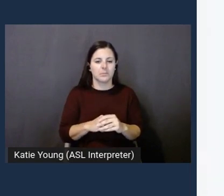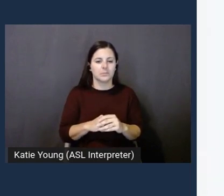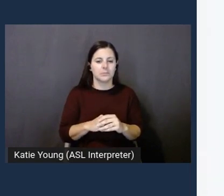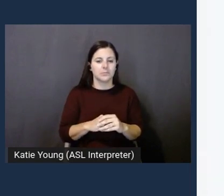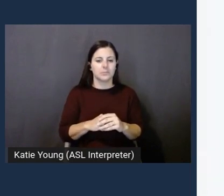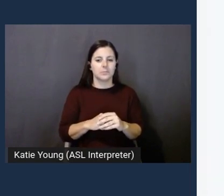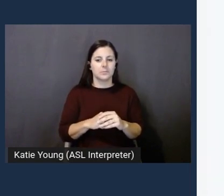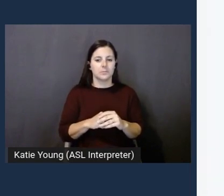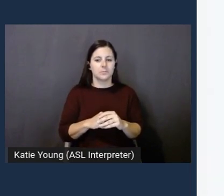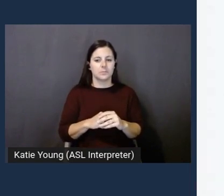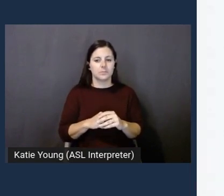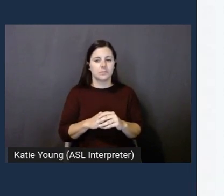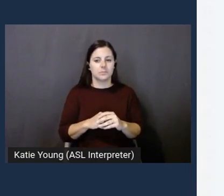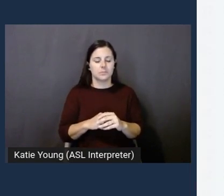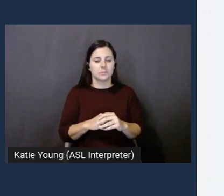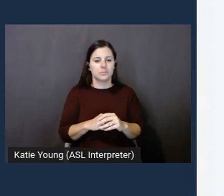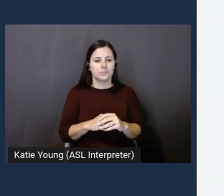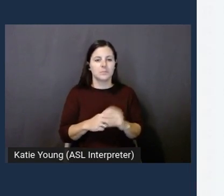Let's